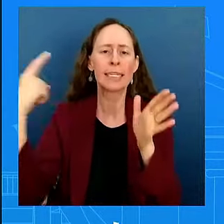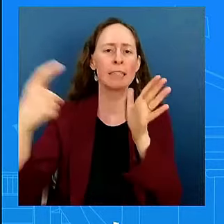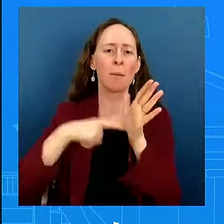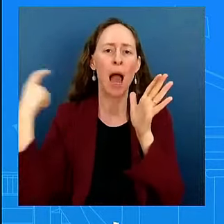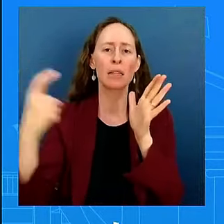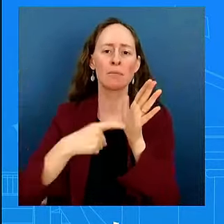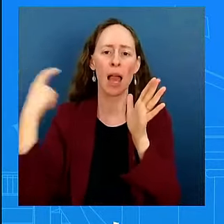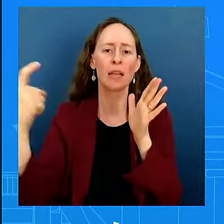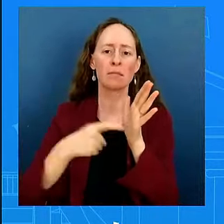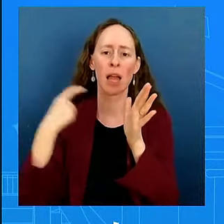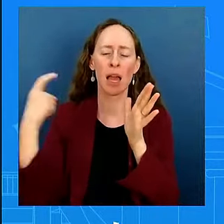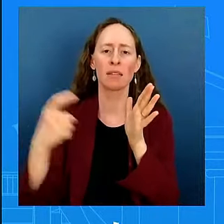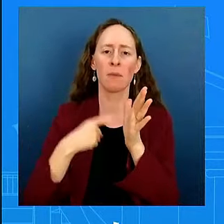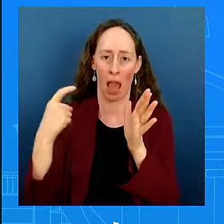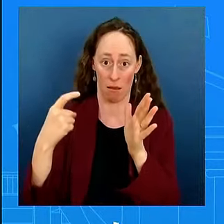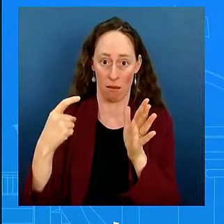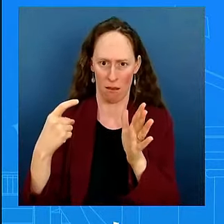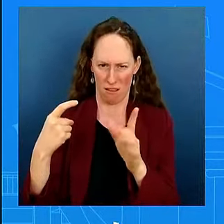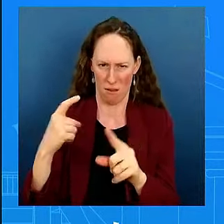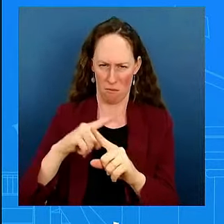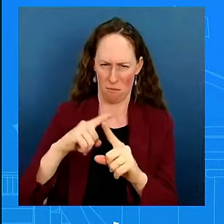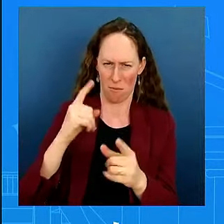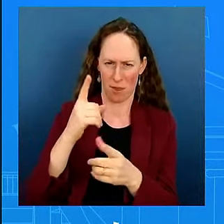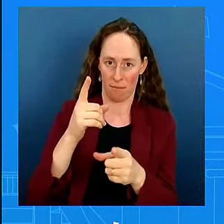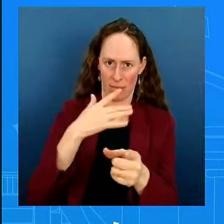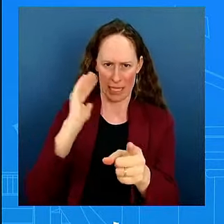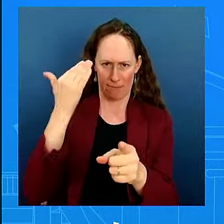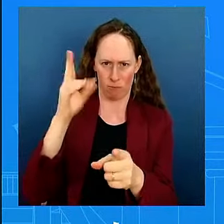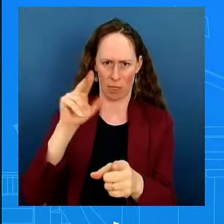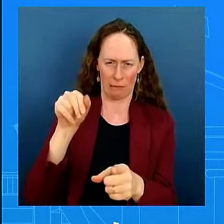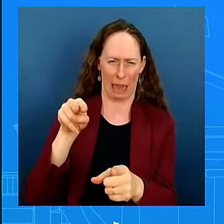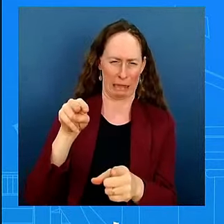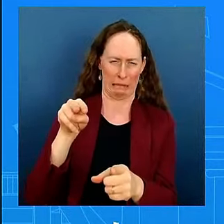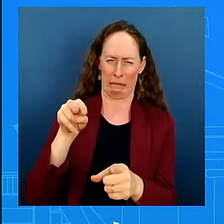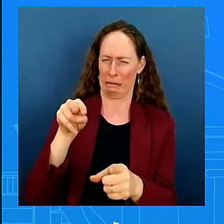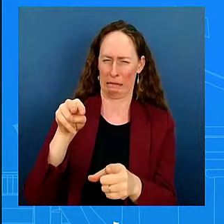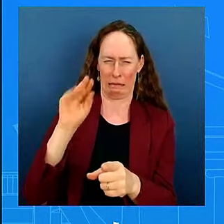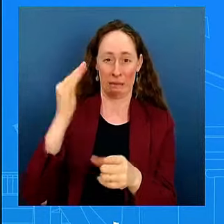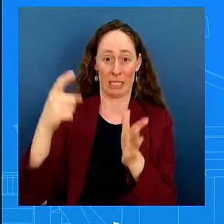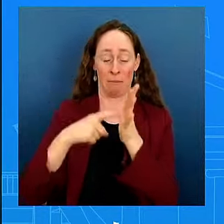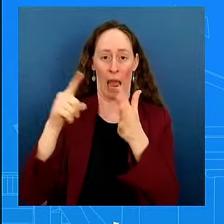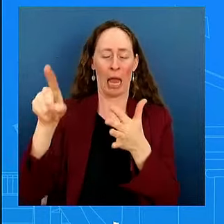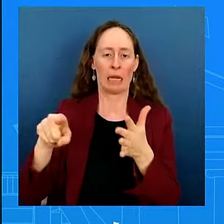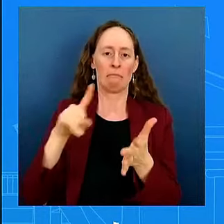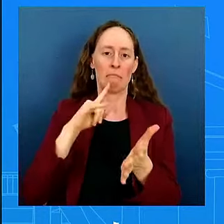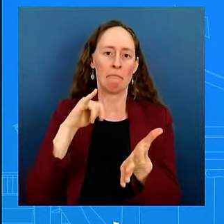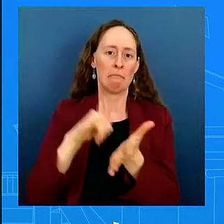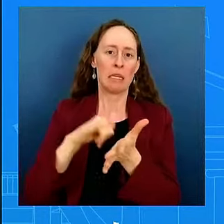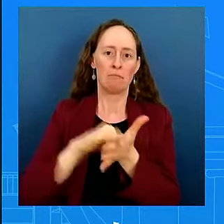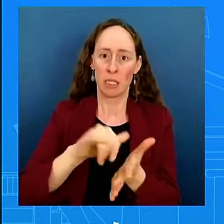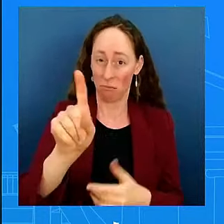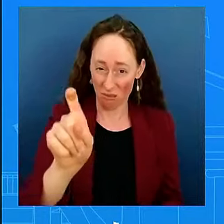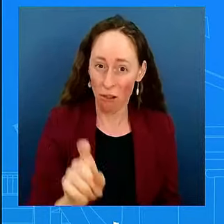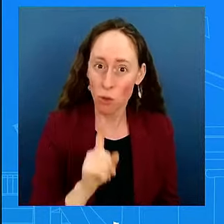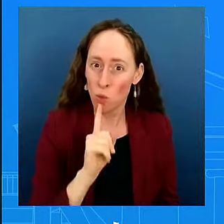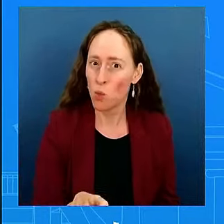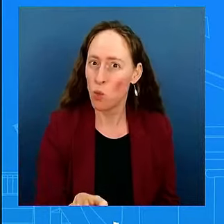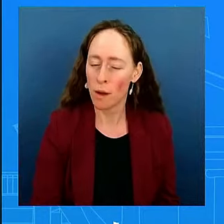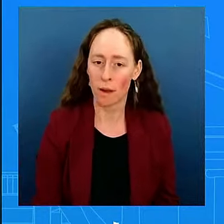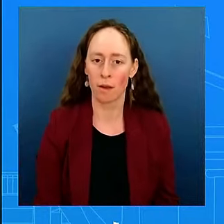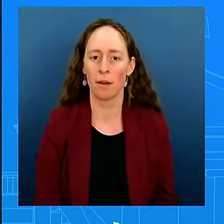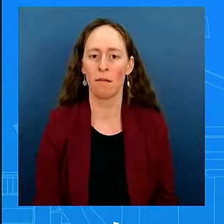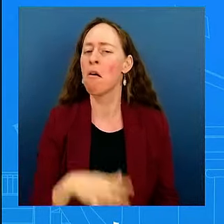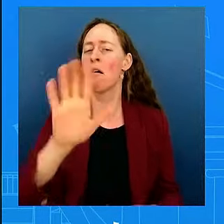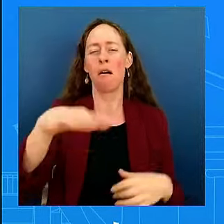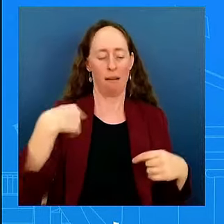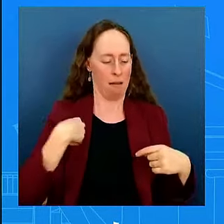colleague from NSC, Admiral Kirby, said as well, we just are not going to negotiate from here. We're not going to go point by point